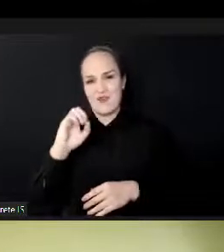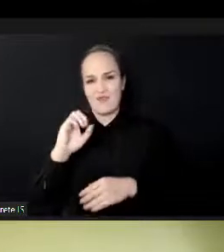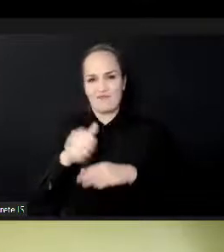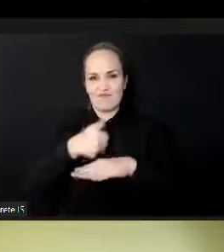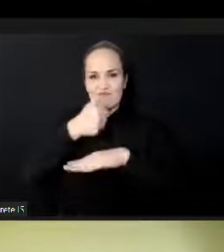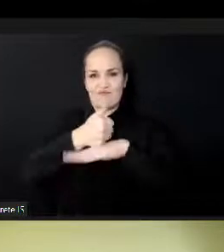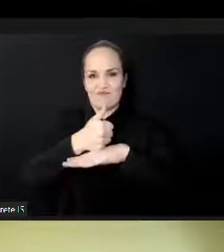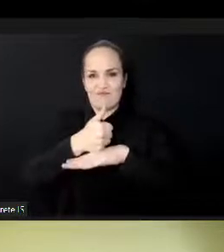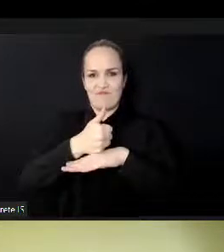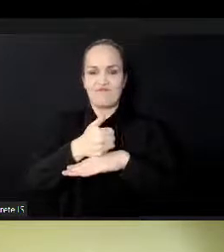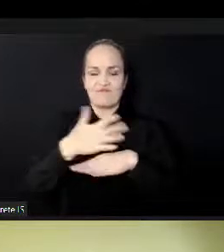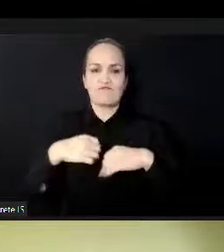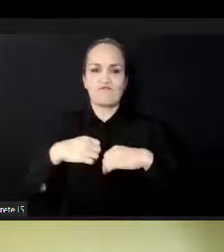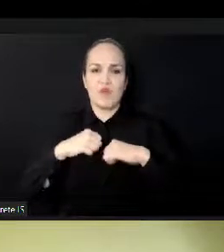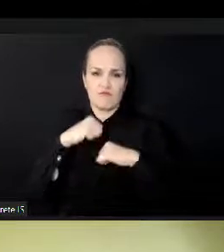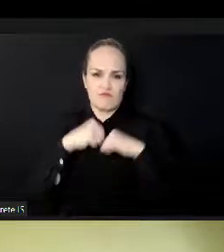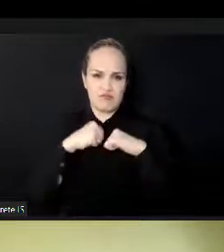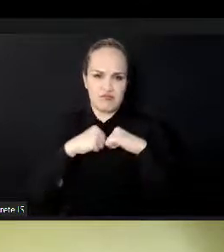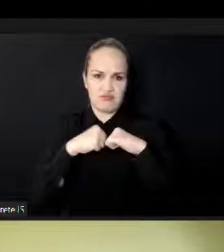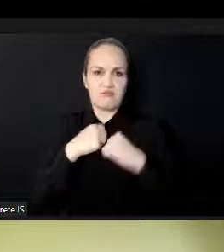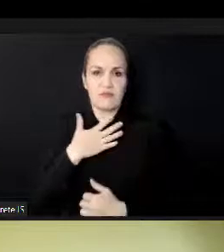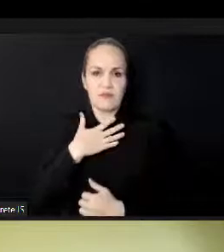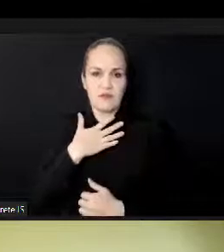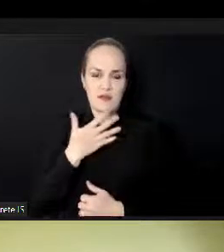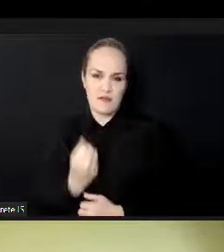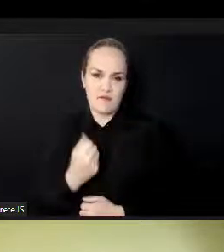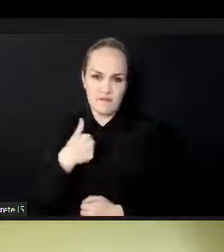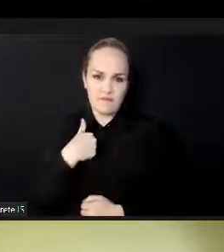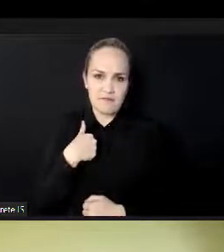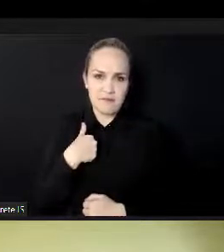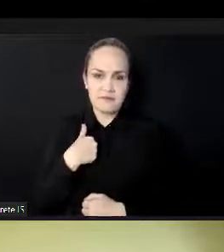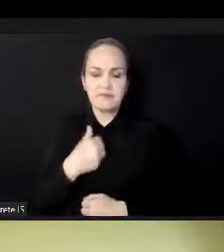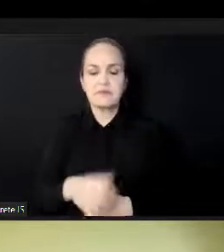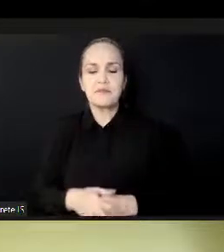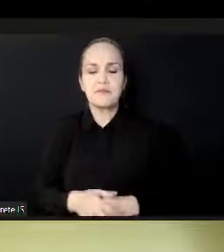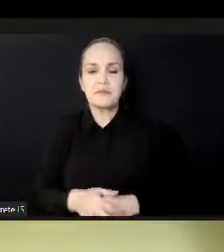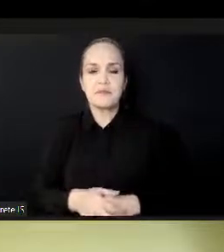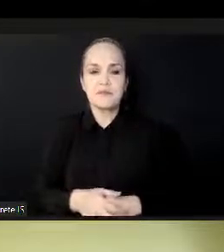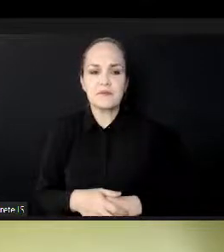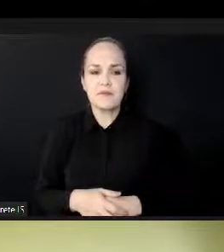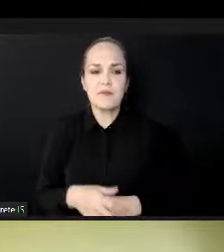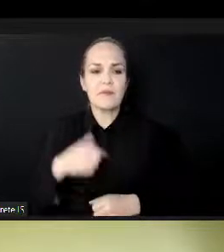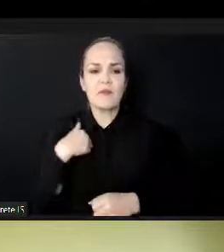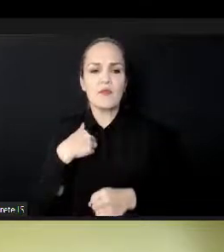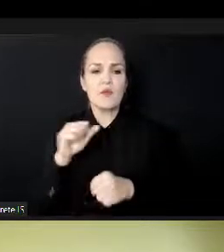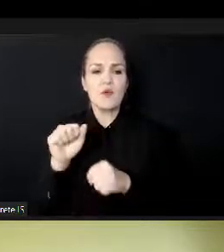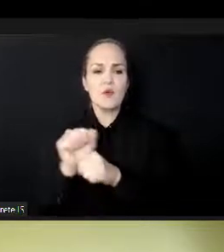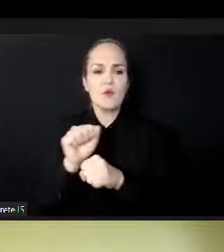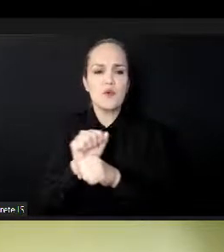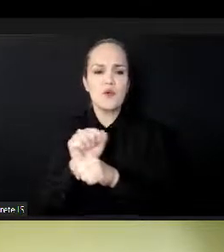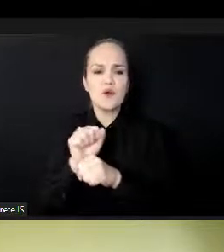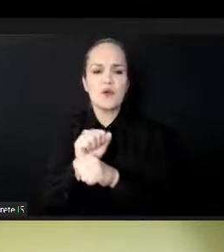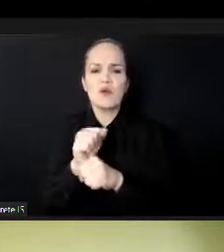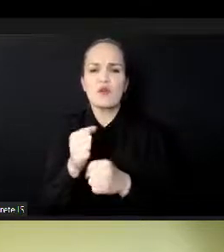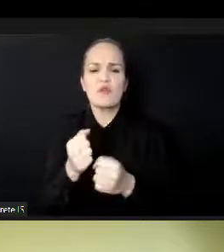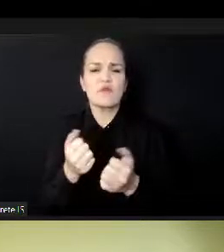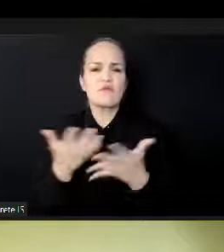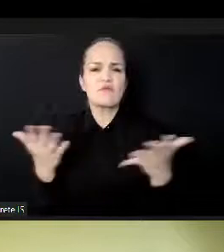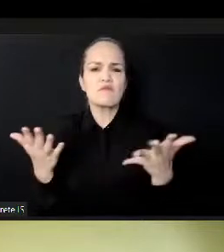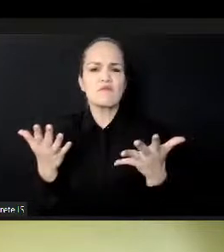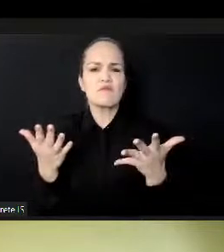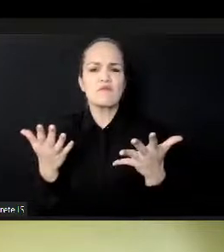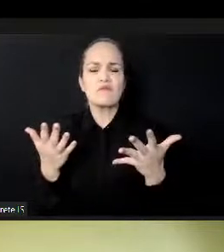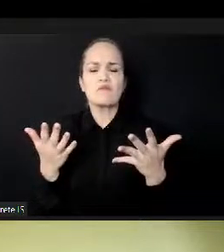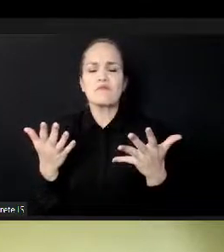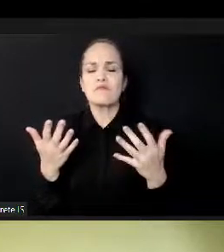and more efficient for fashion and creative brands that use textiles in their production for their manufacturing. So our core mission